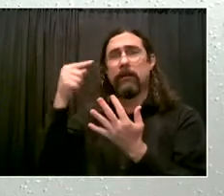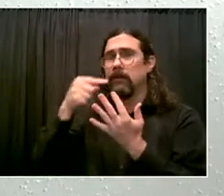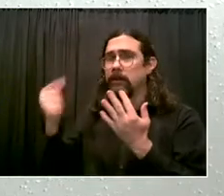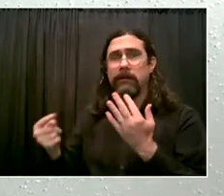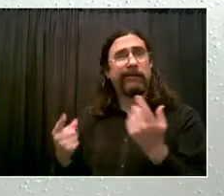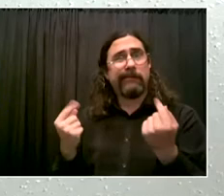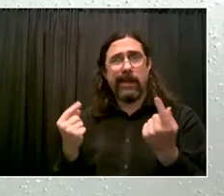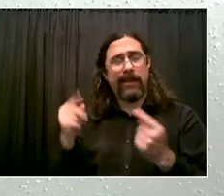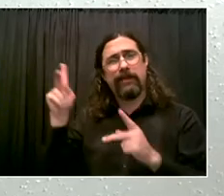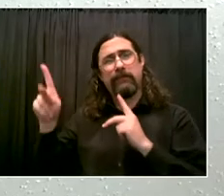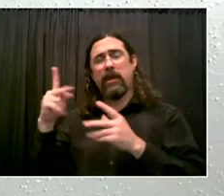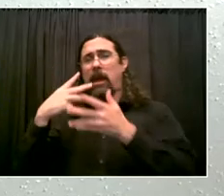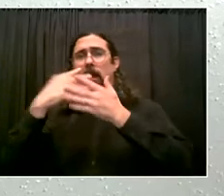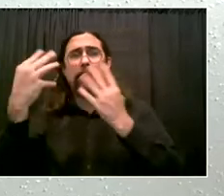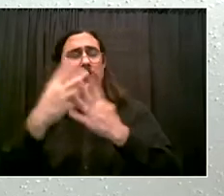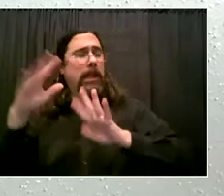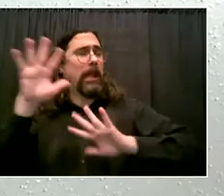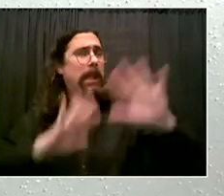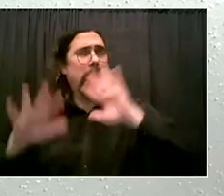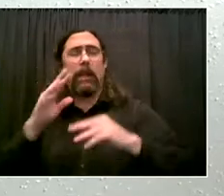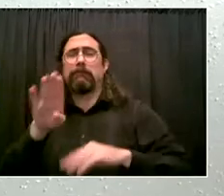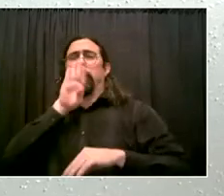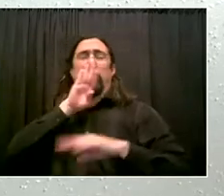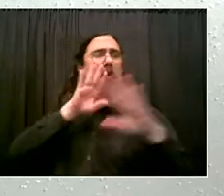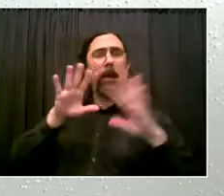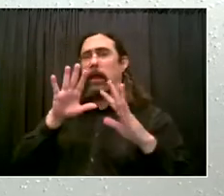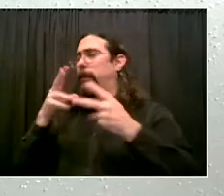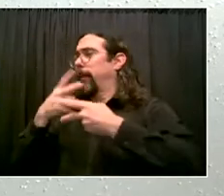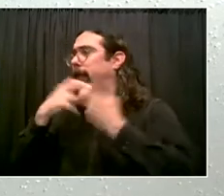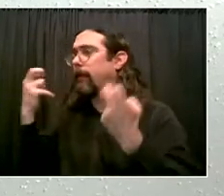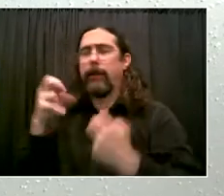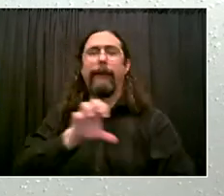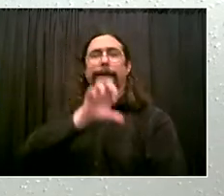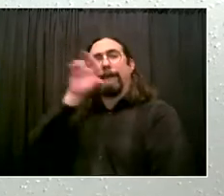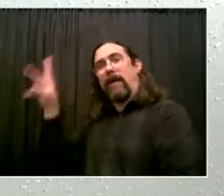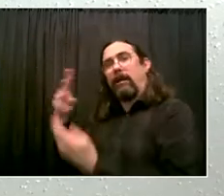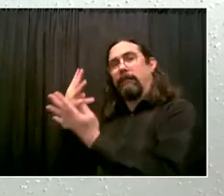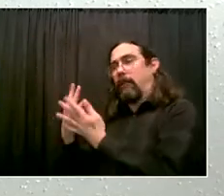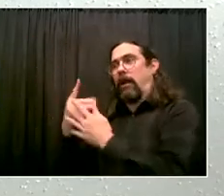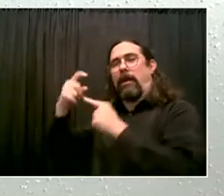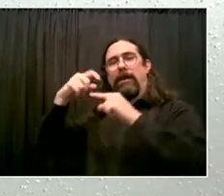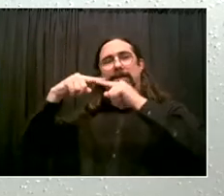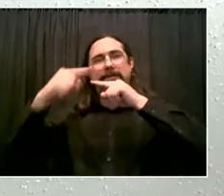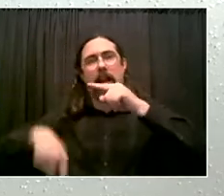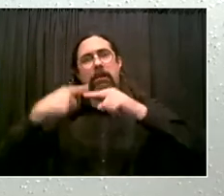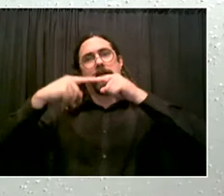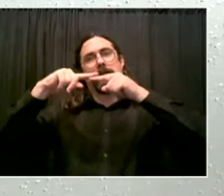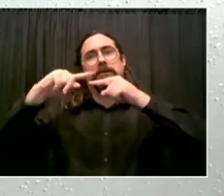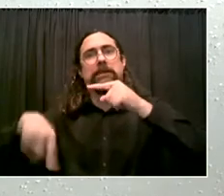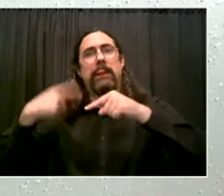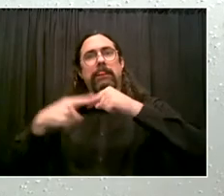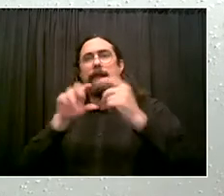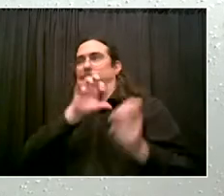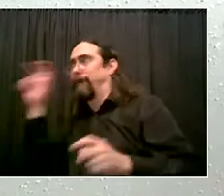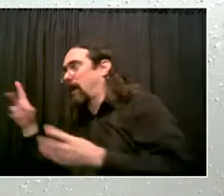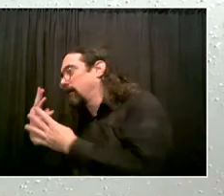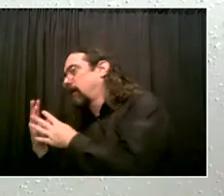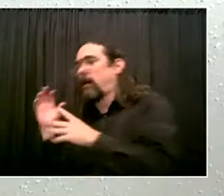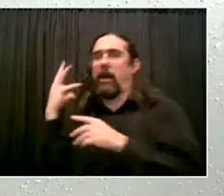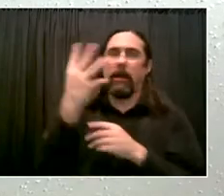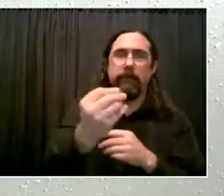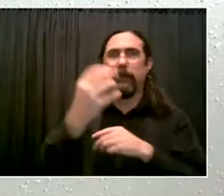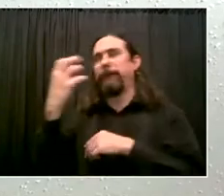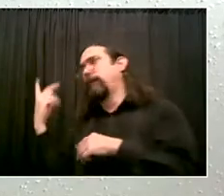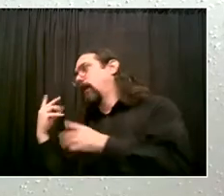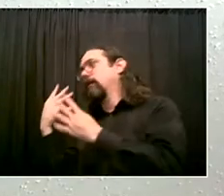is to see, you know, whether or not they're abiding by these rules. Uh, and so, um, it's a great